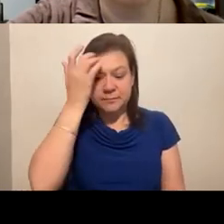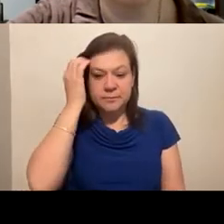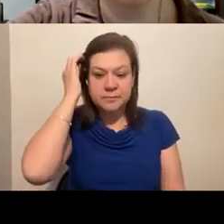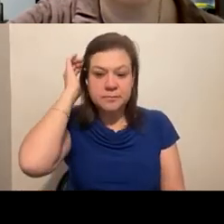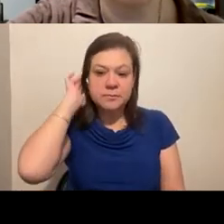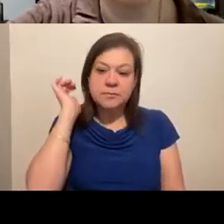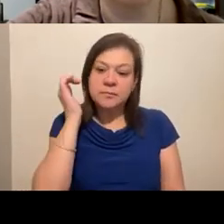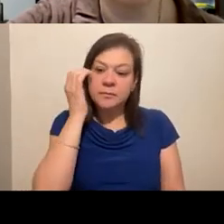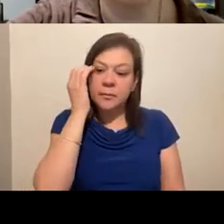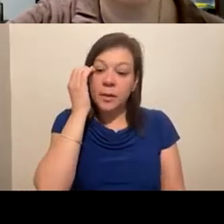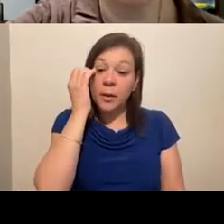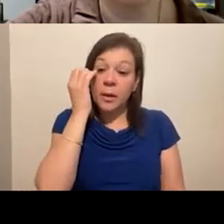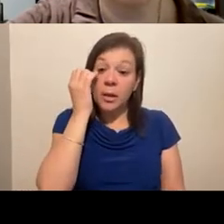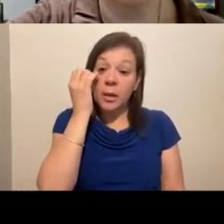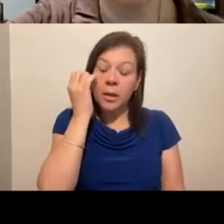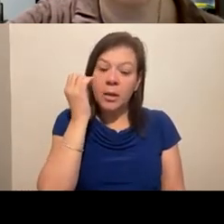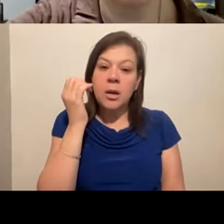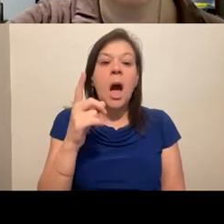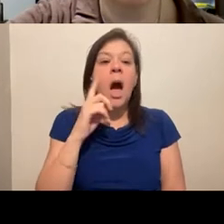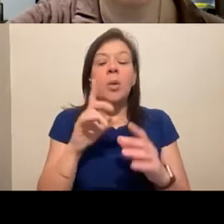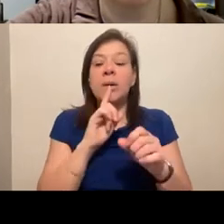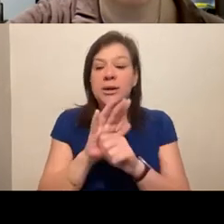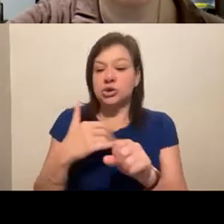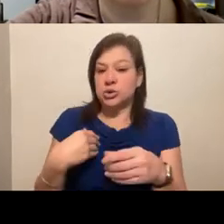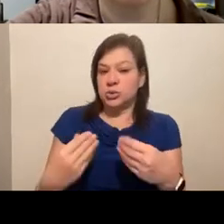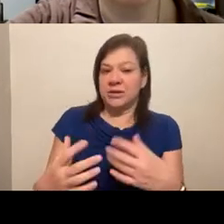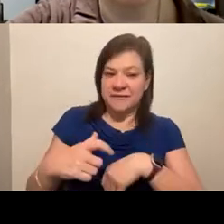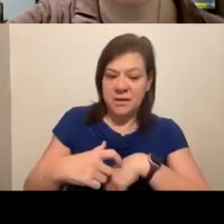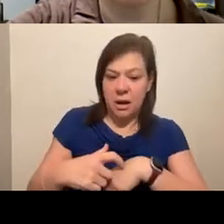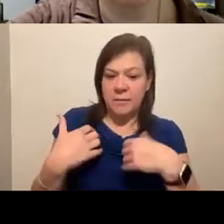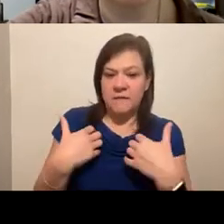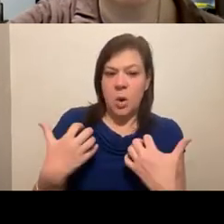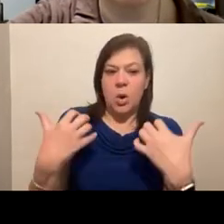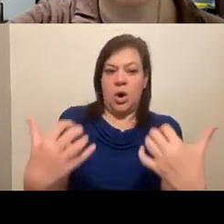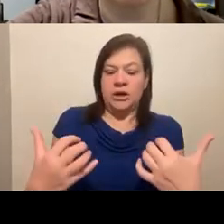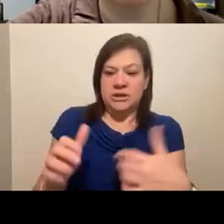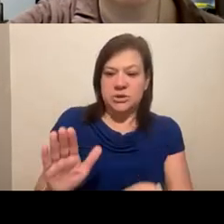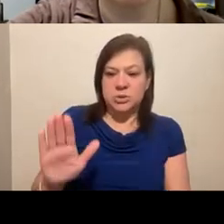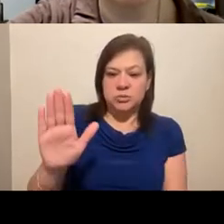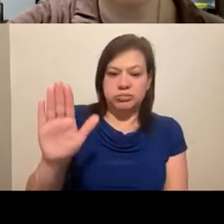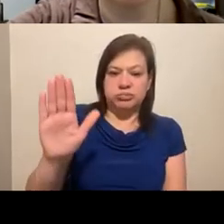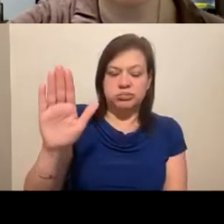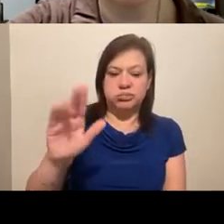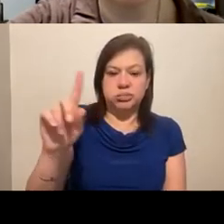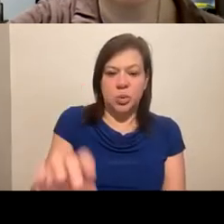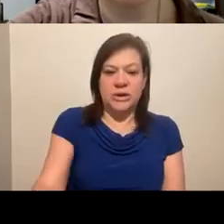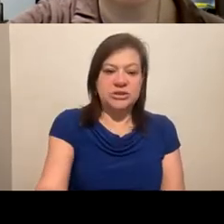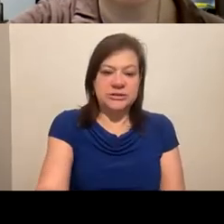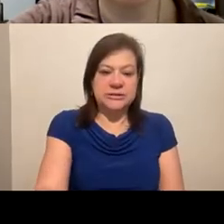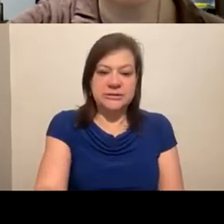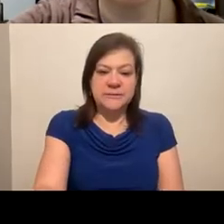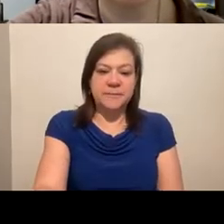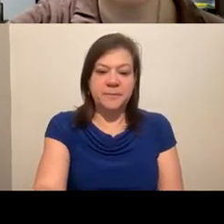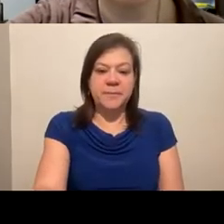I want to be sure to give time for our audience to ask specific questions of the